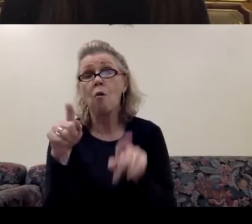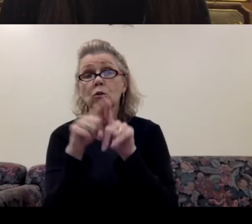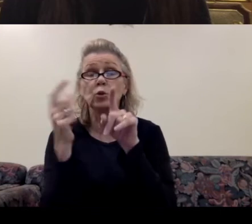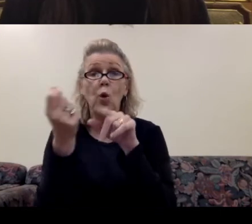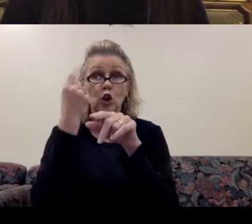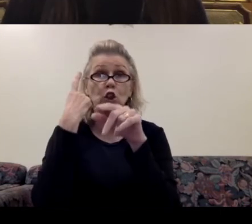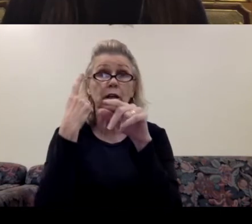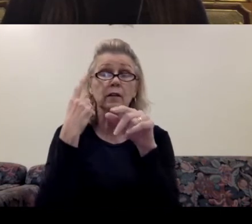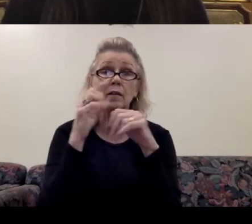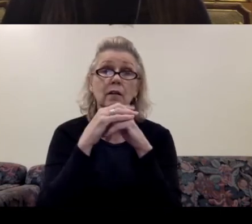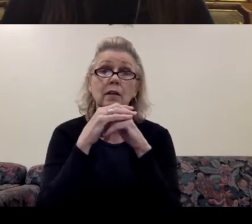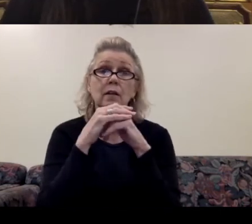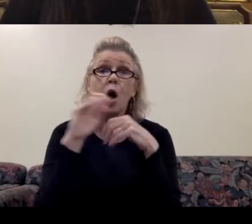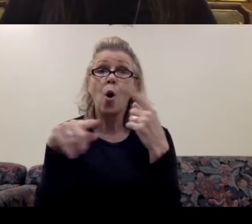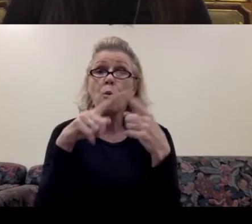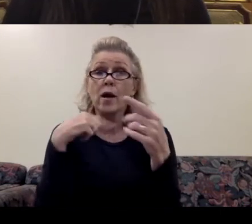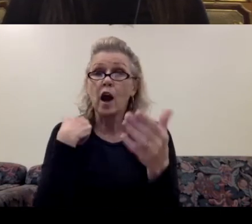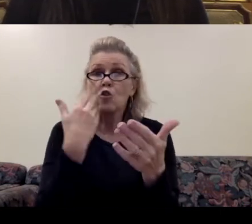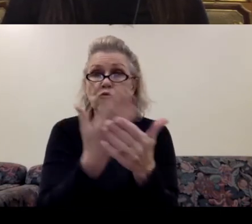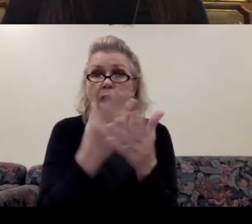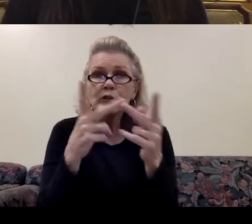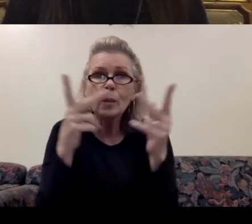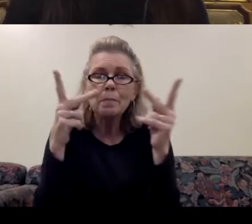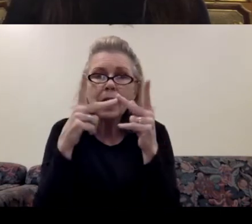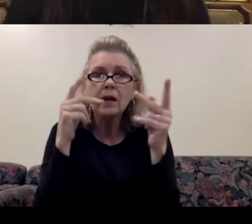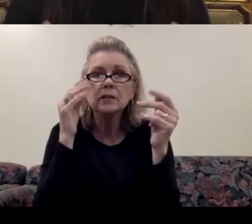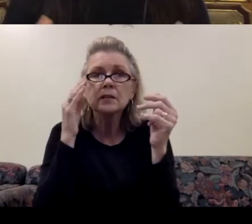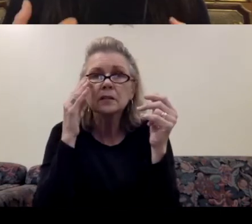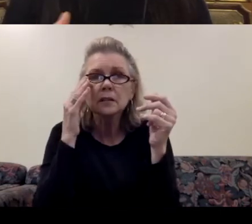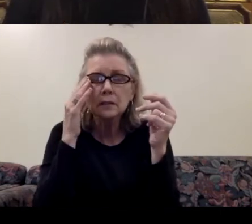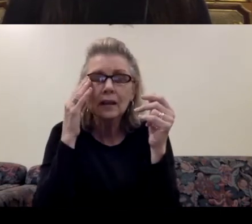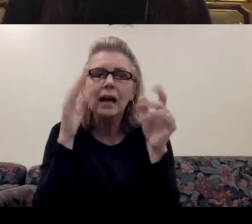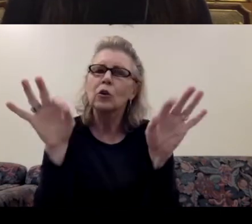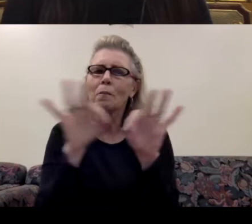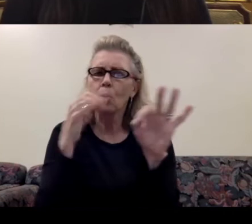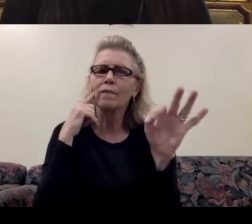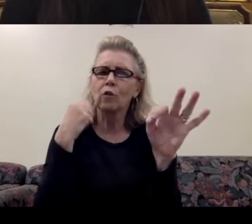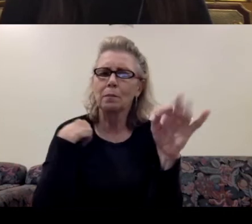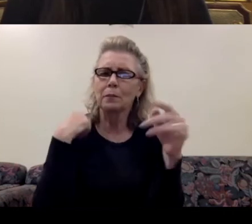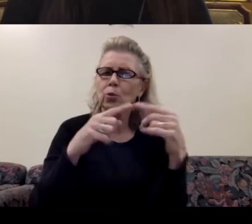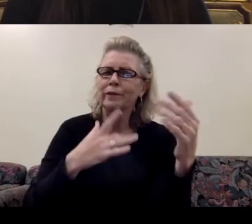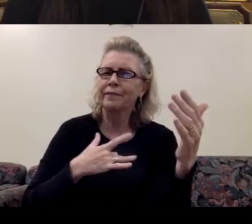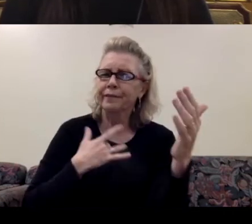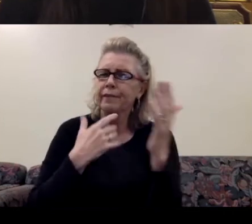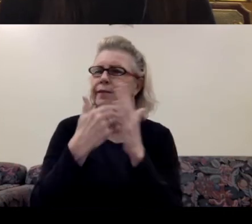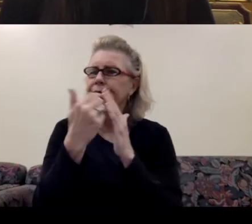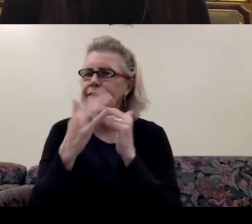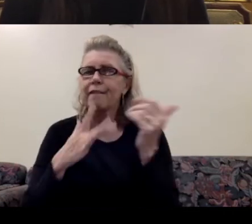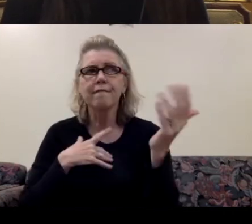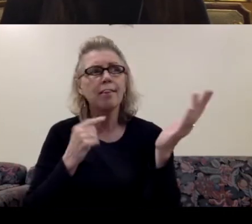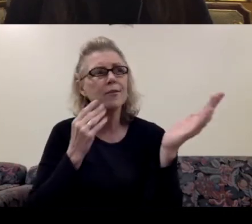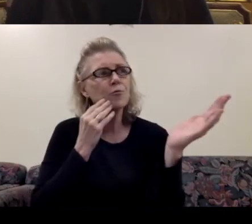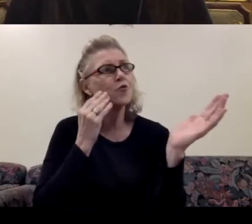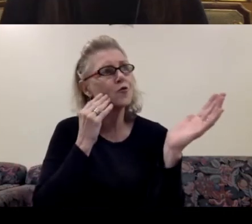as, as soon as I arrived to a place for make, it's important for me to feel at home. That's why I call like